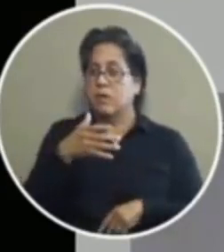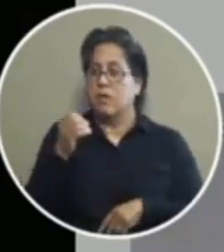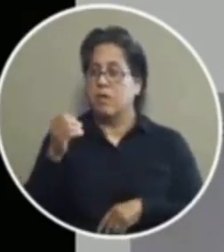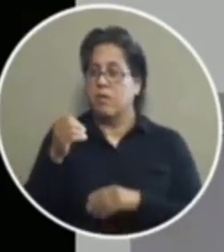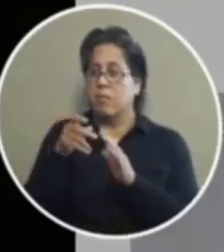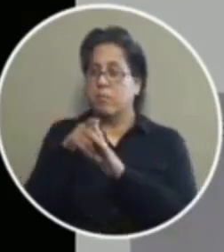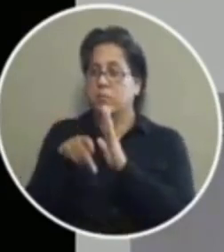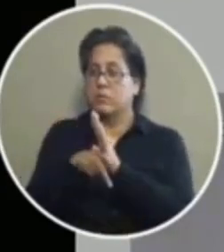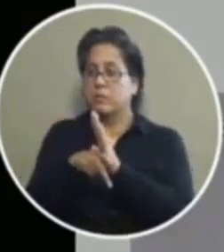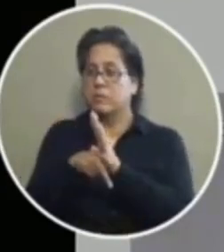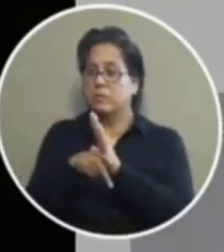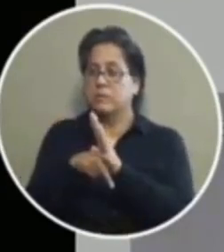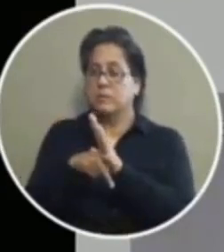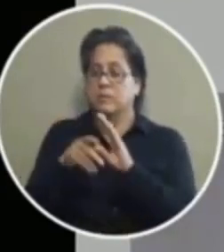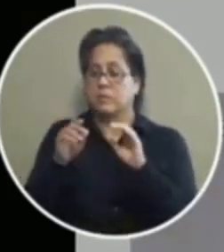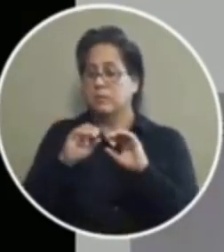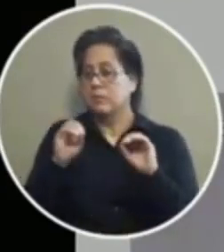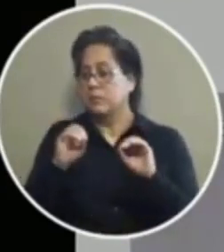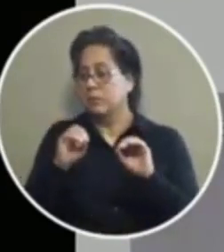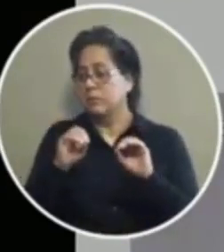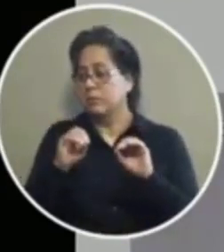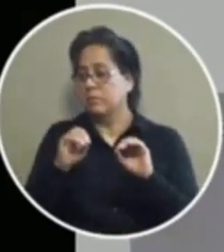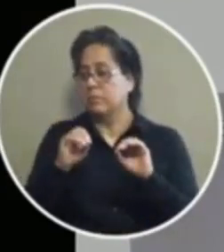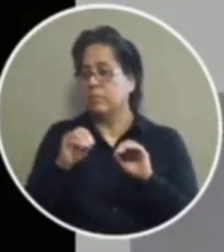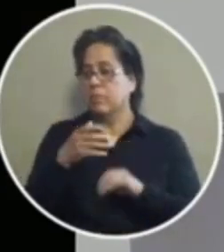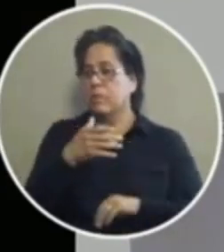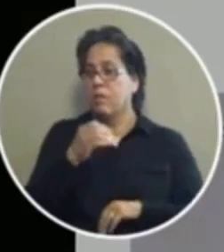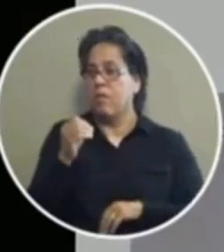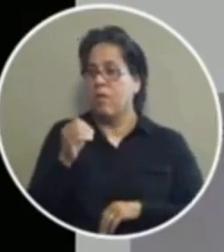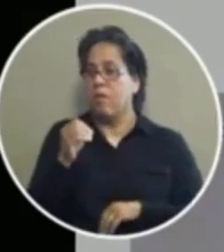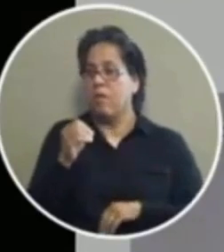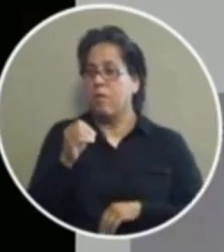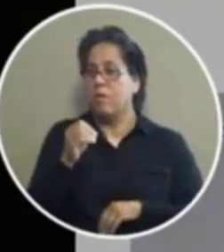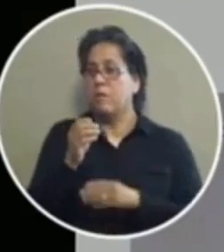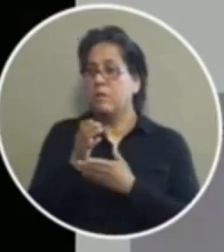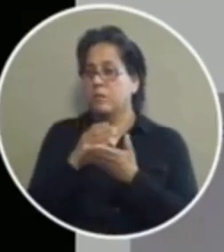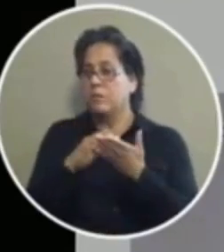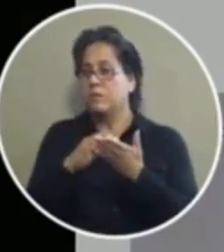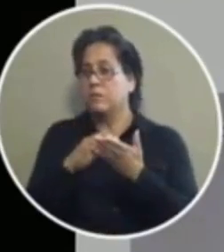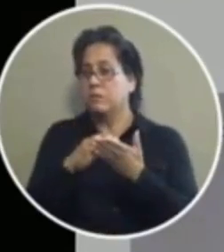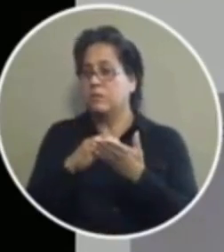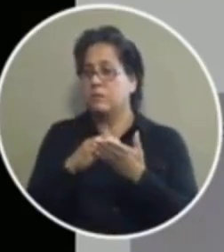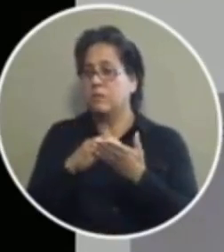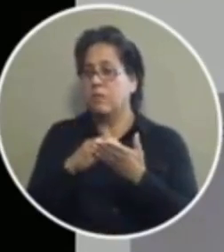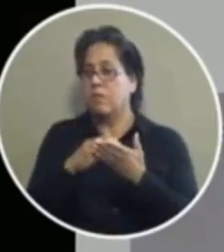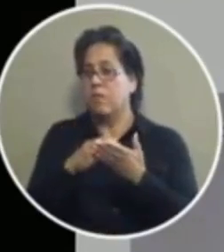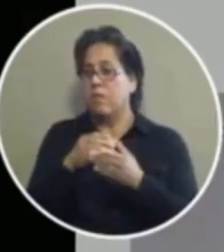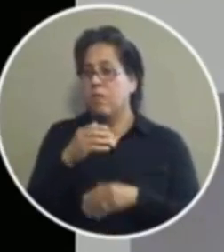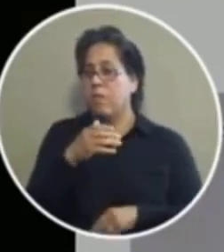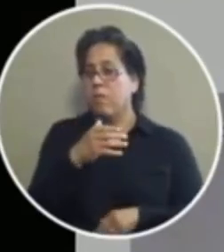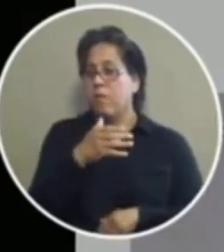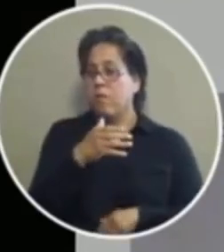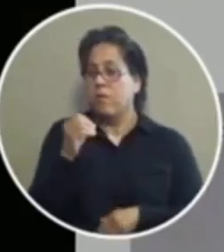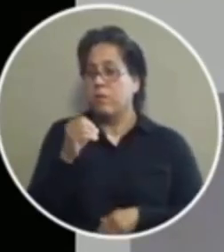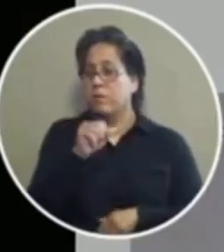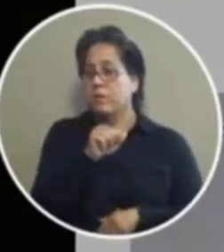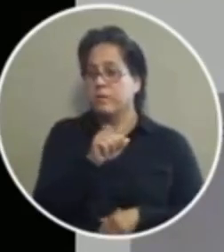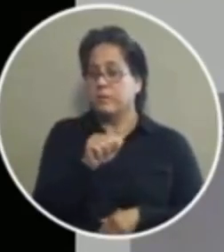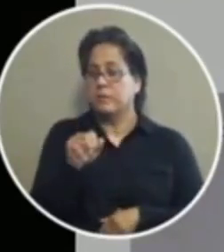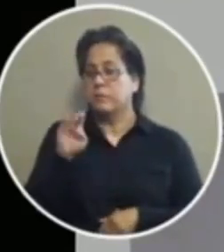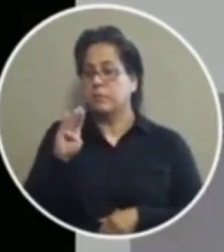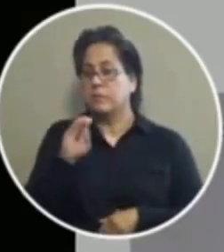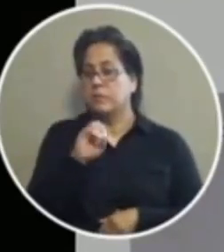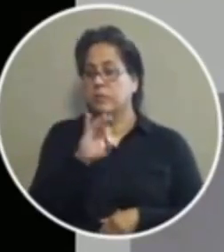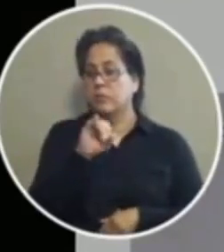none of them have reversed course as i said earlier some of the jurisdictions even went as far as citing and releasing misdemeanor a and b offenses